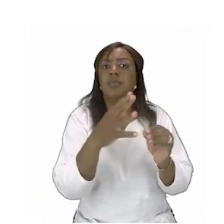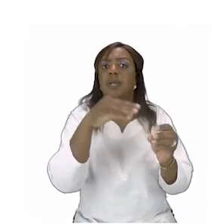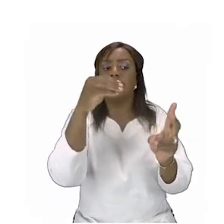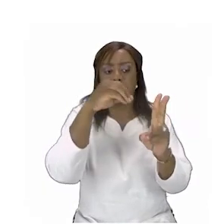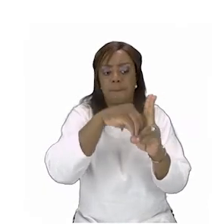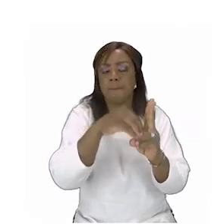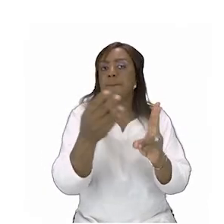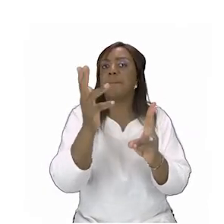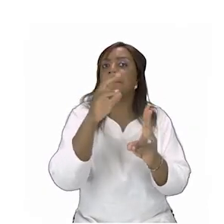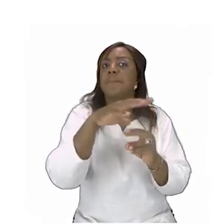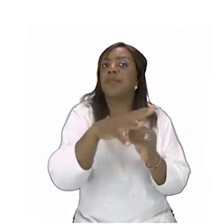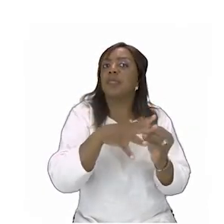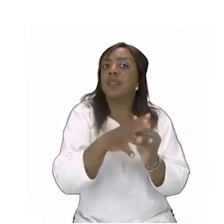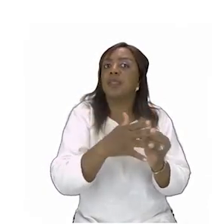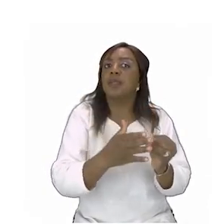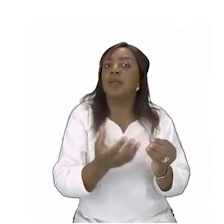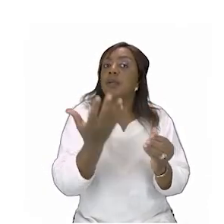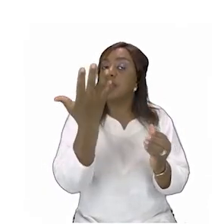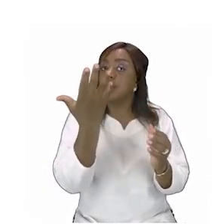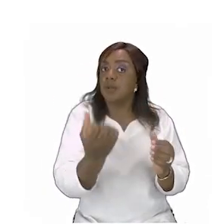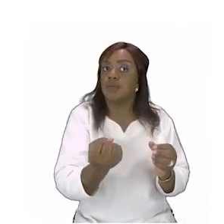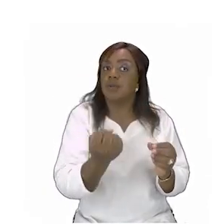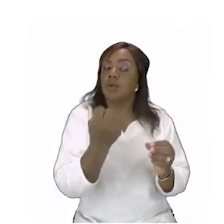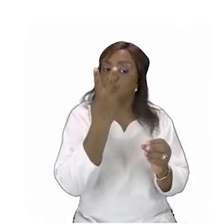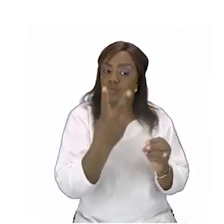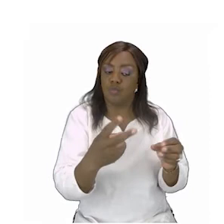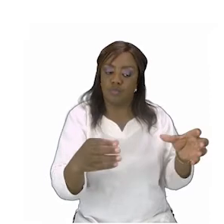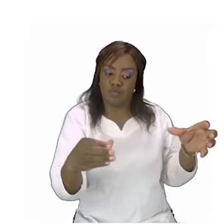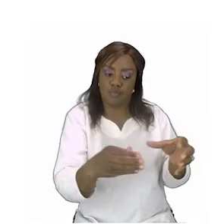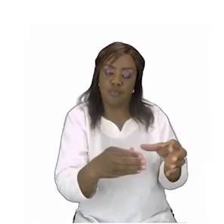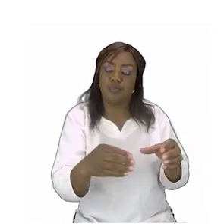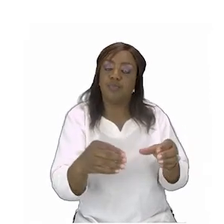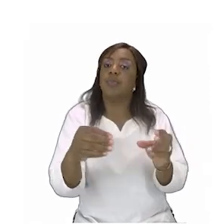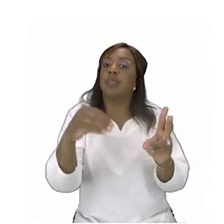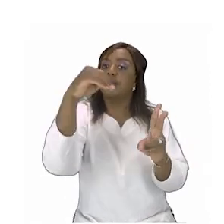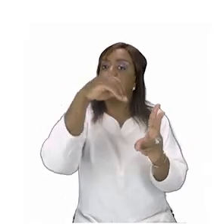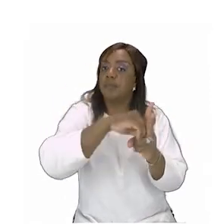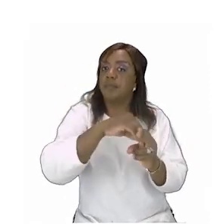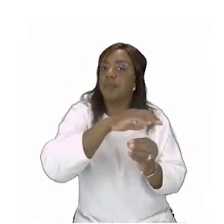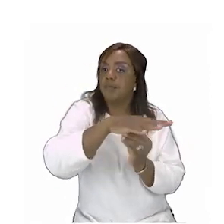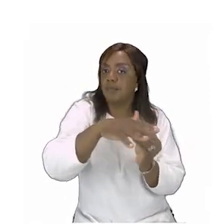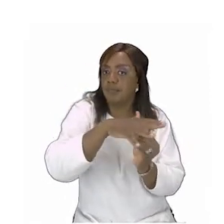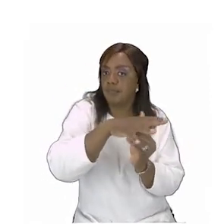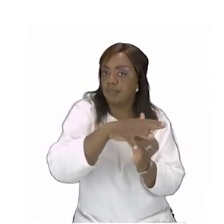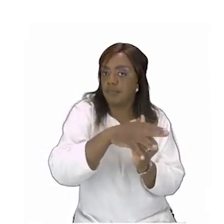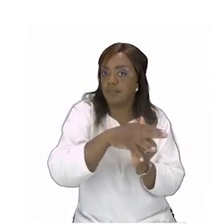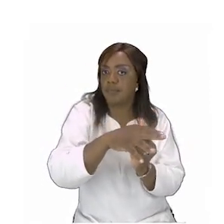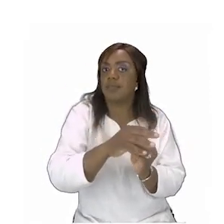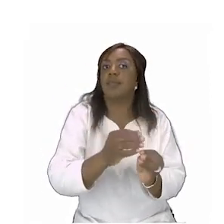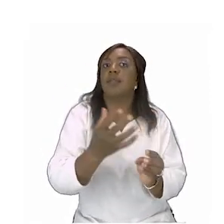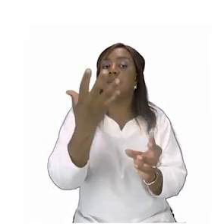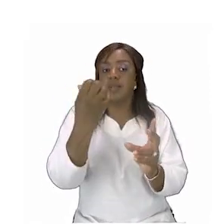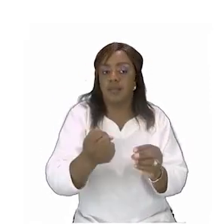but now we have two types of family members we have immediate